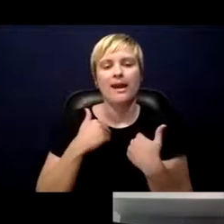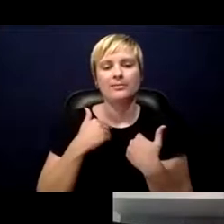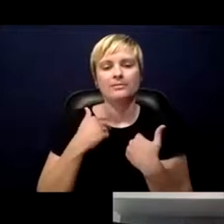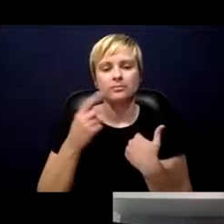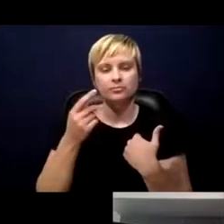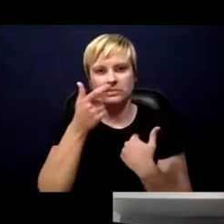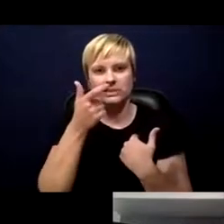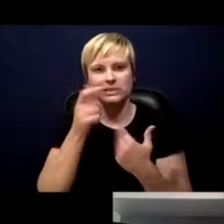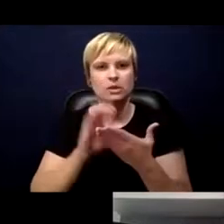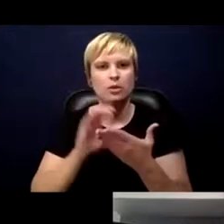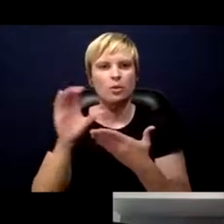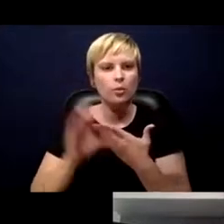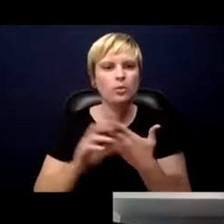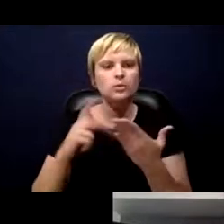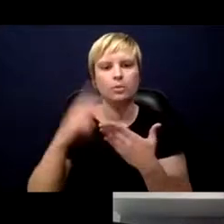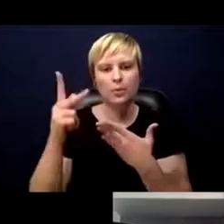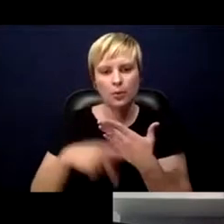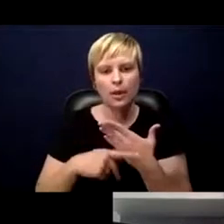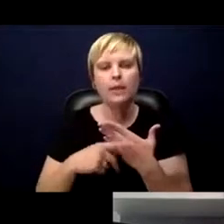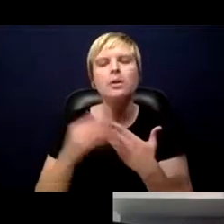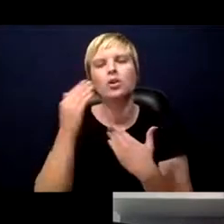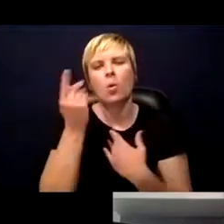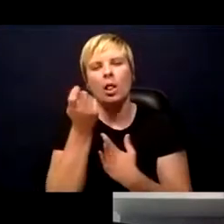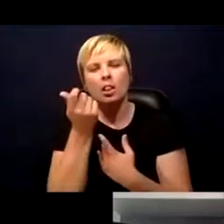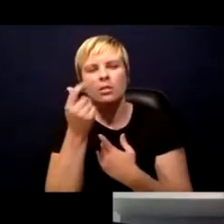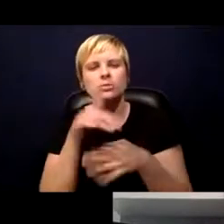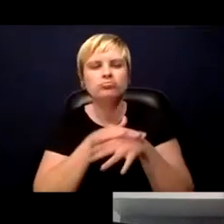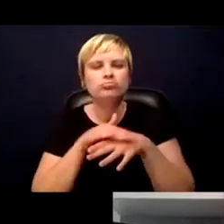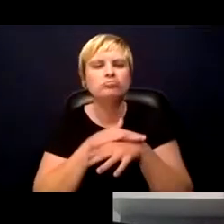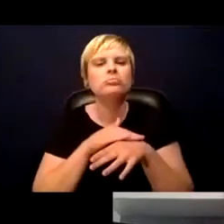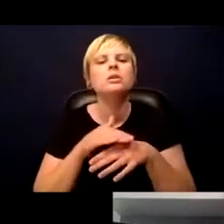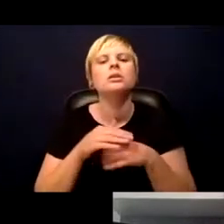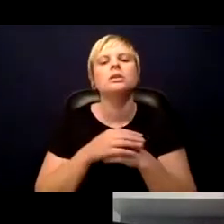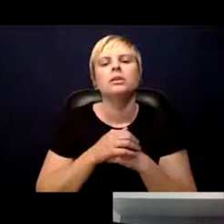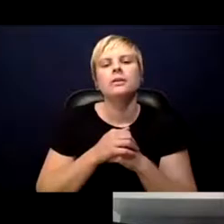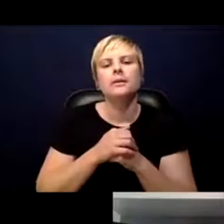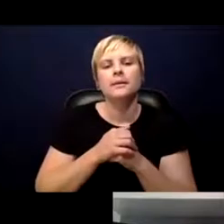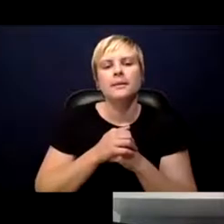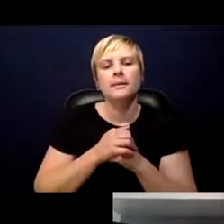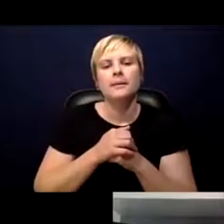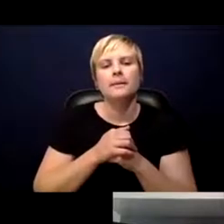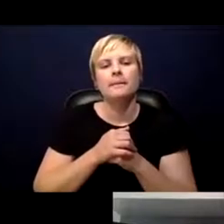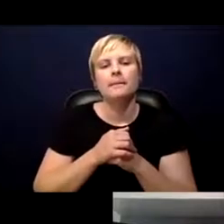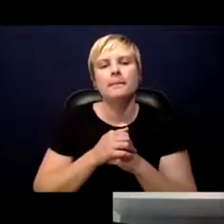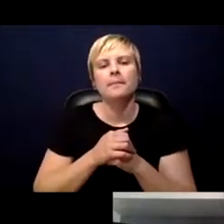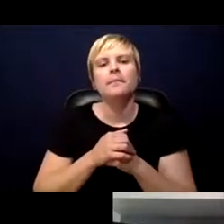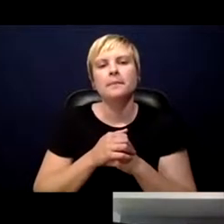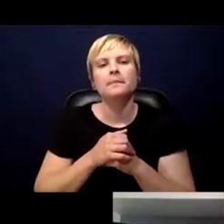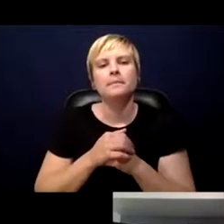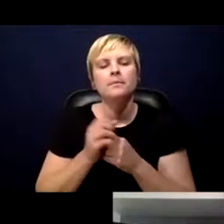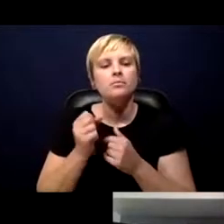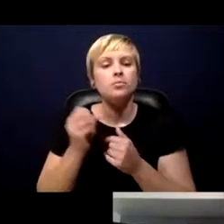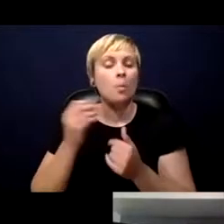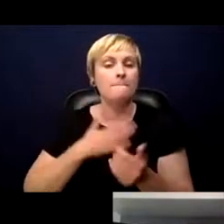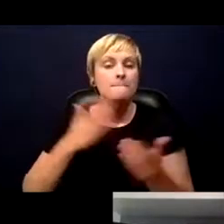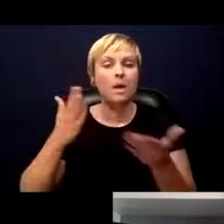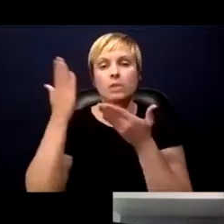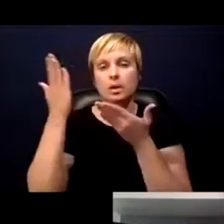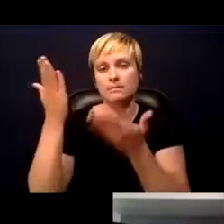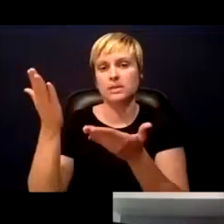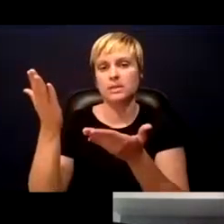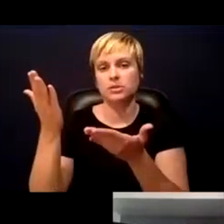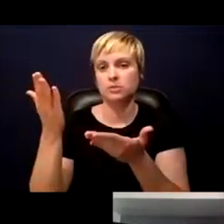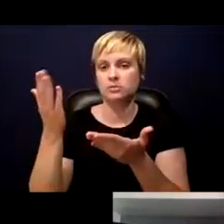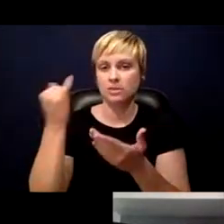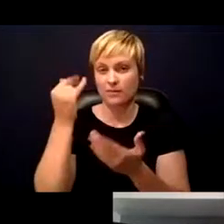course and know a little bit about it, but over 300,000 people have taken the course. So my recommendation is if you